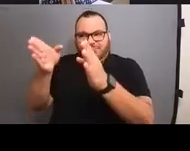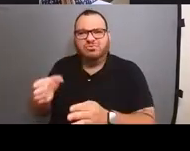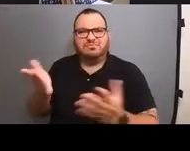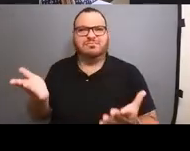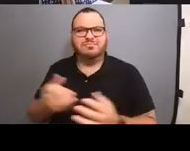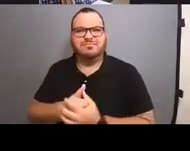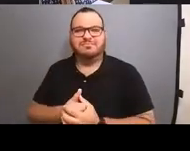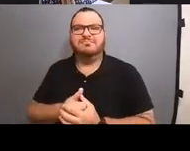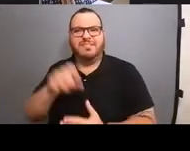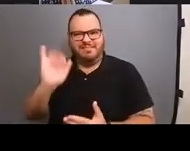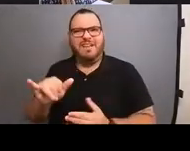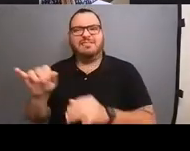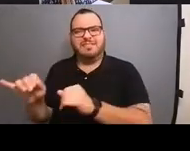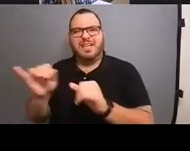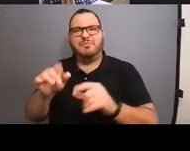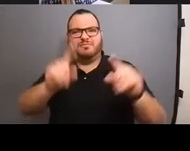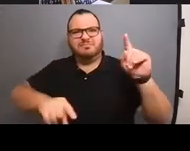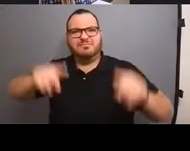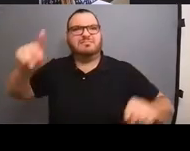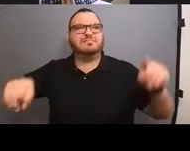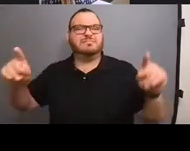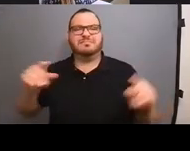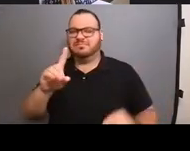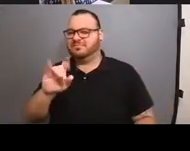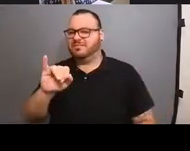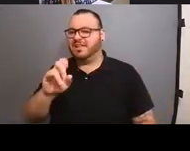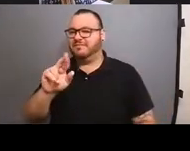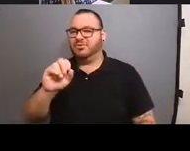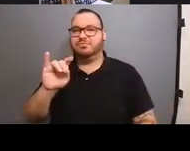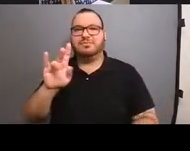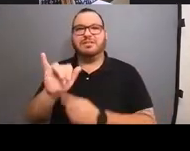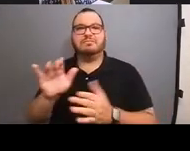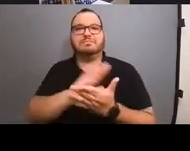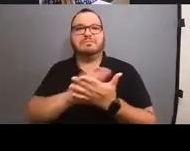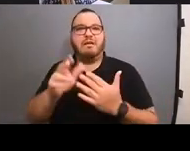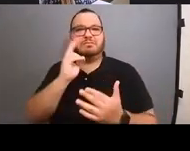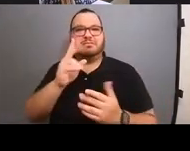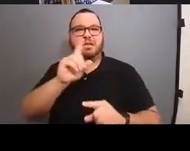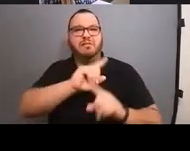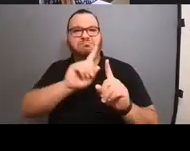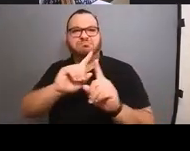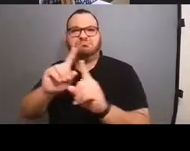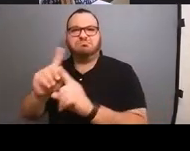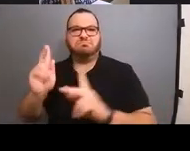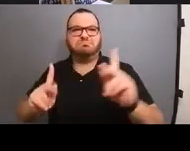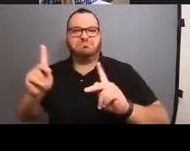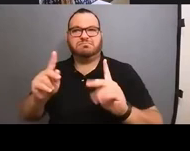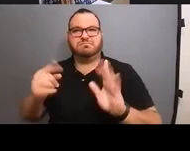with all diversity, you know, just, it's nice to see different types of people just depicted as,